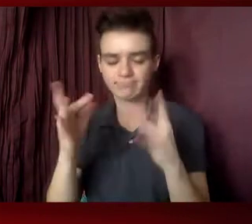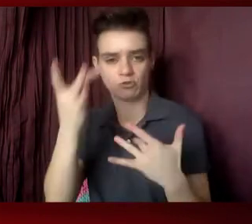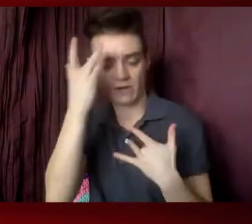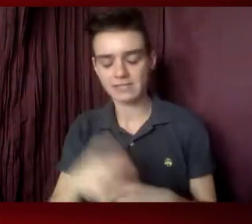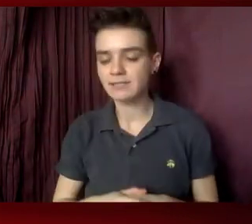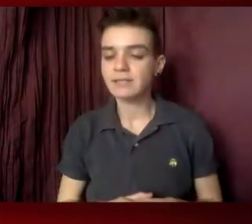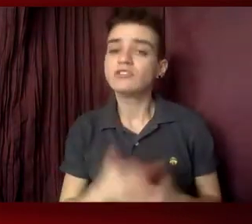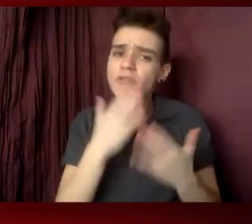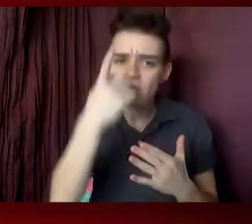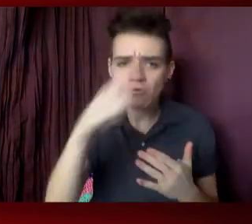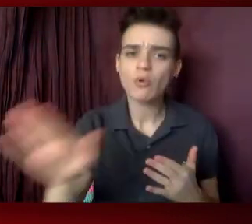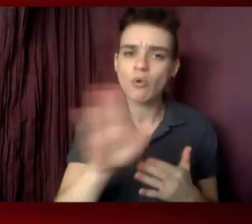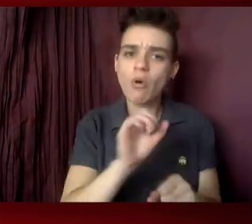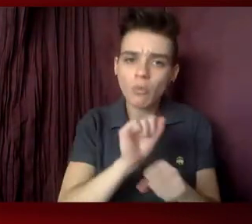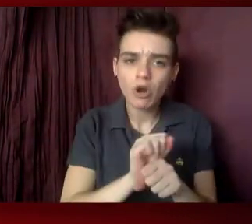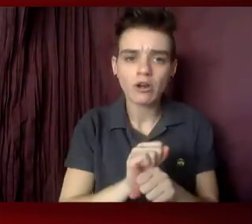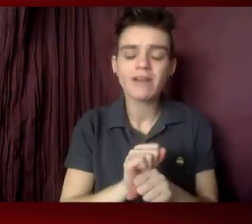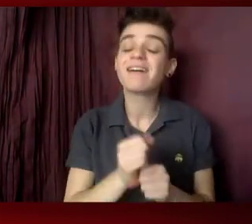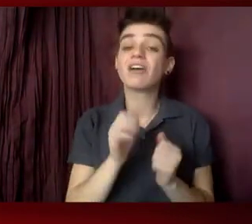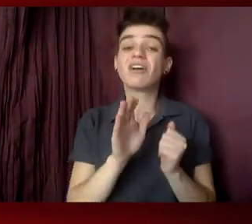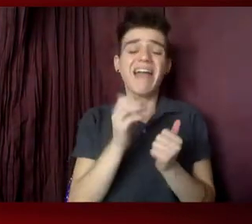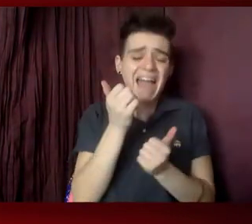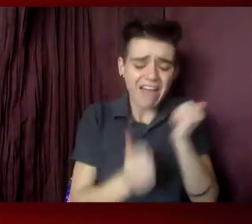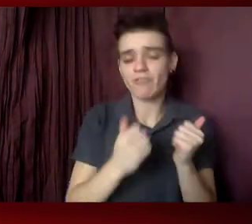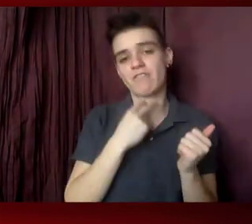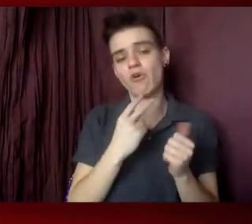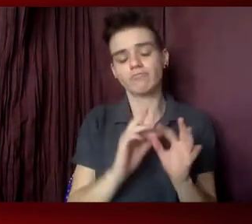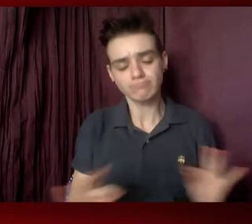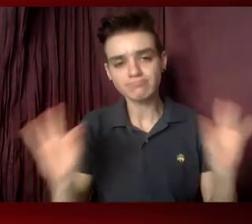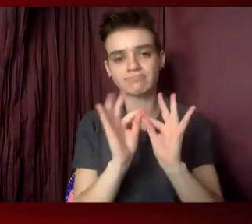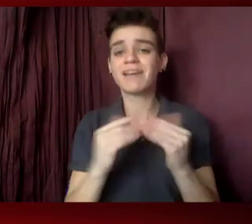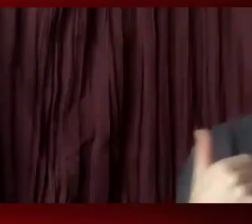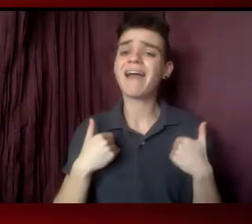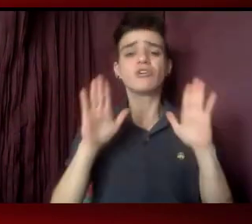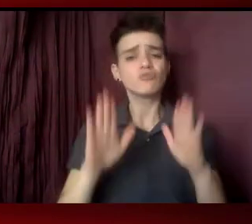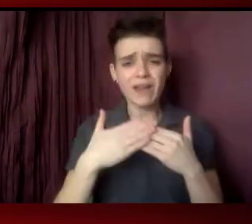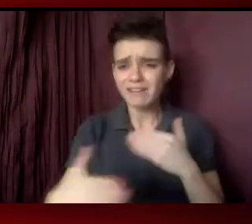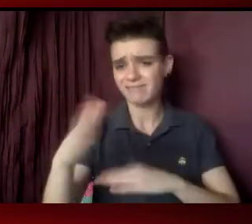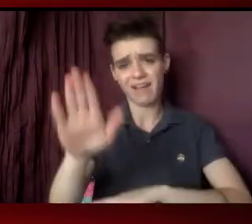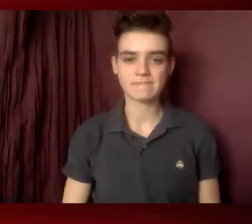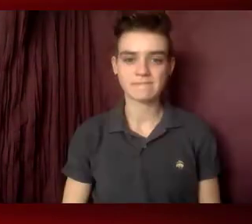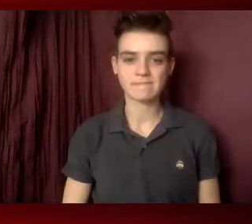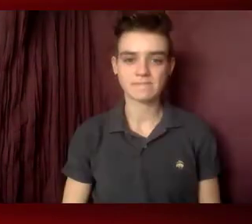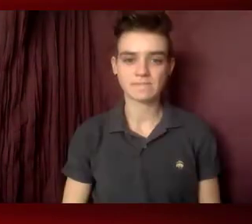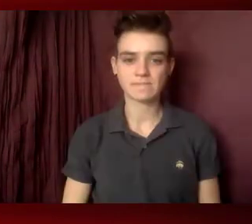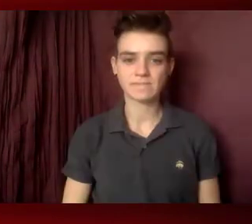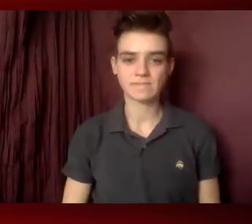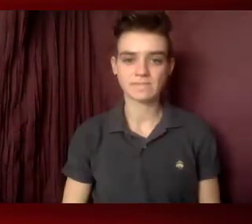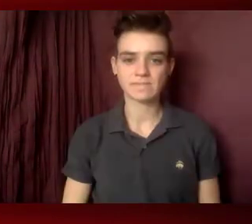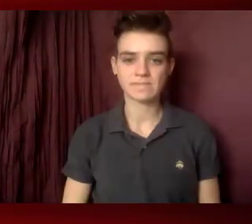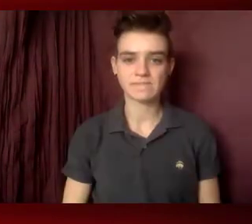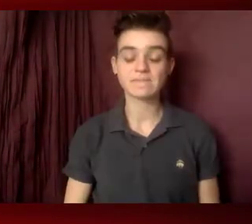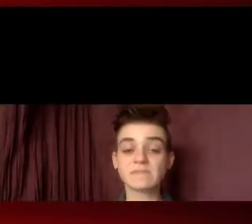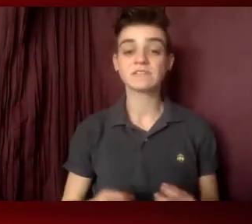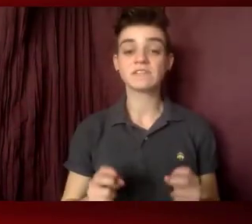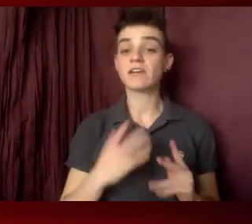ending this epidemic. Every single voice matters. Have a spectacular afternoon. Good afternoon.